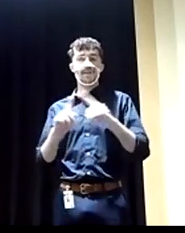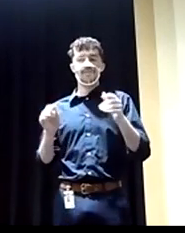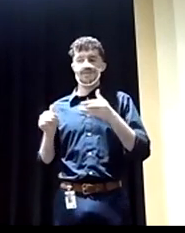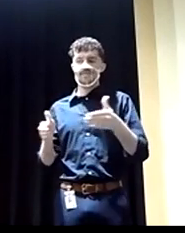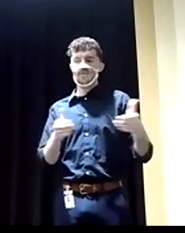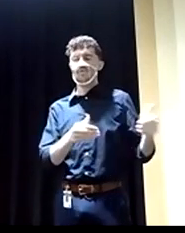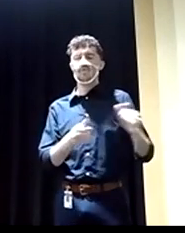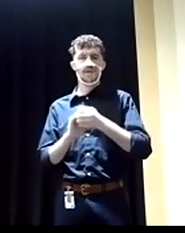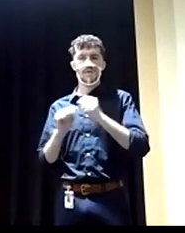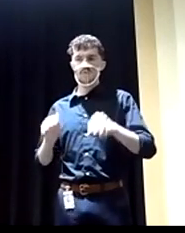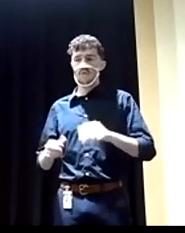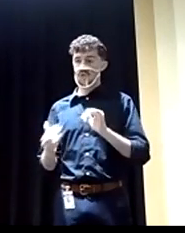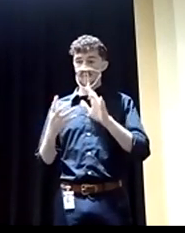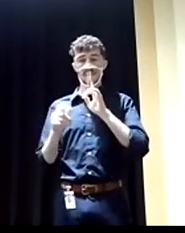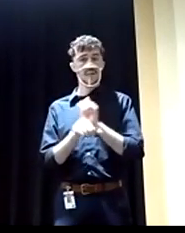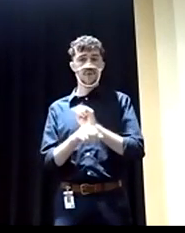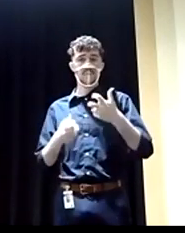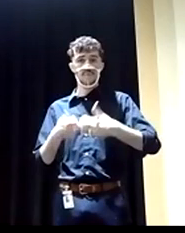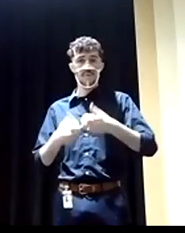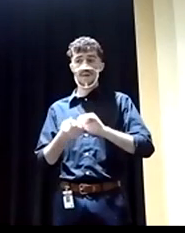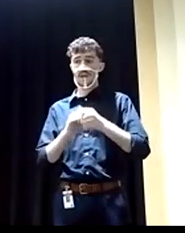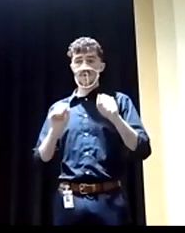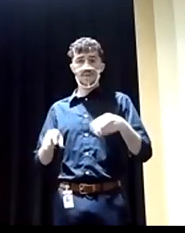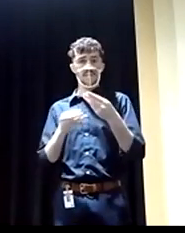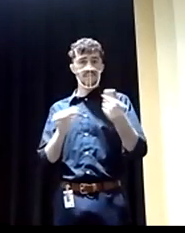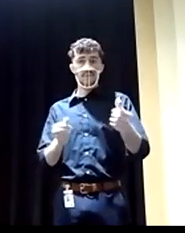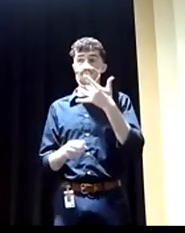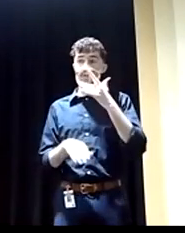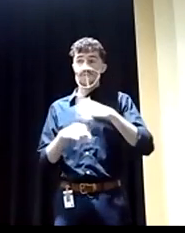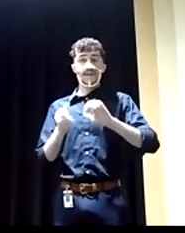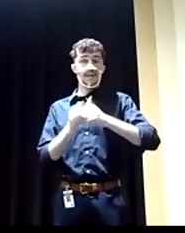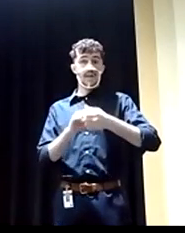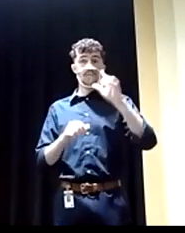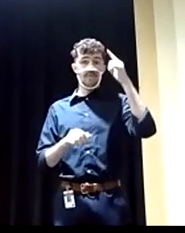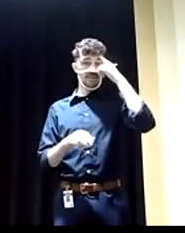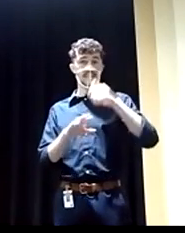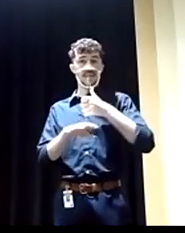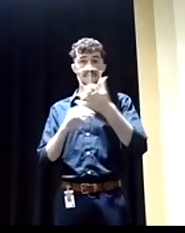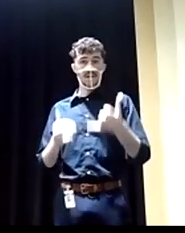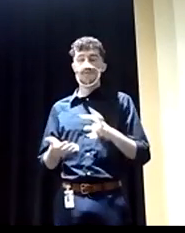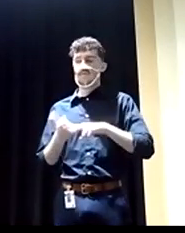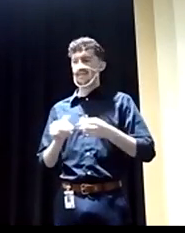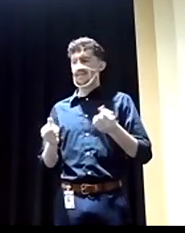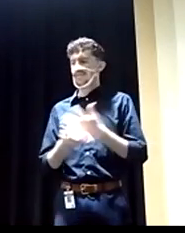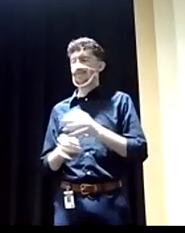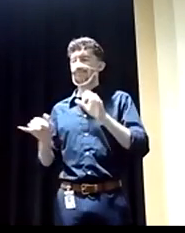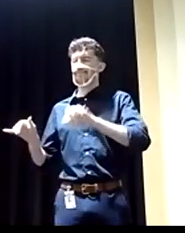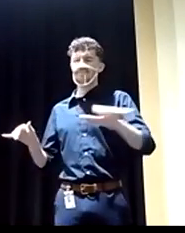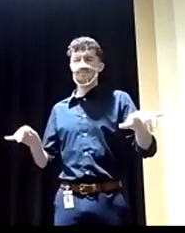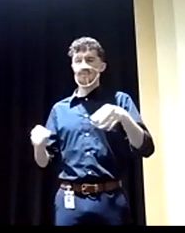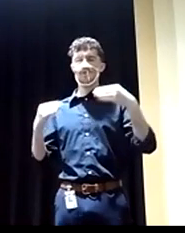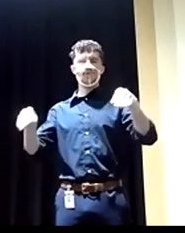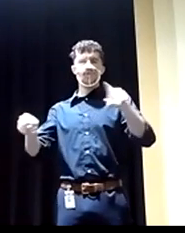to actually address things instead of the way the government works right now is everything's sold out to the union